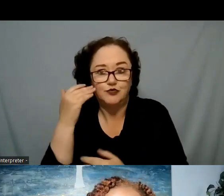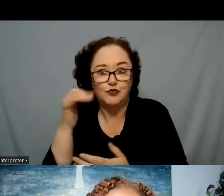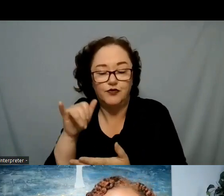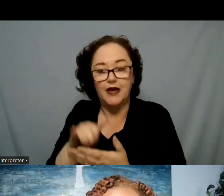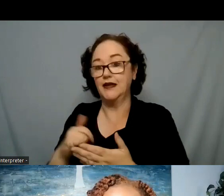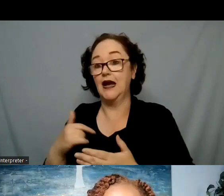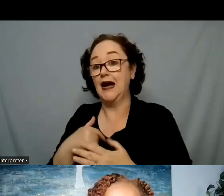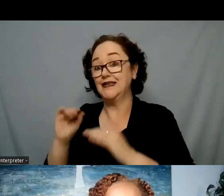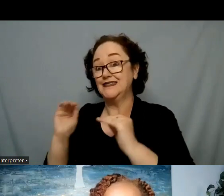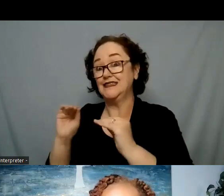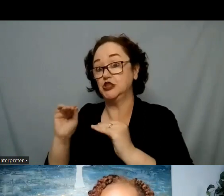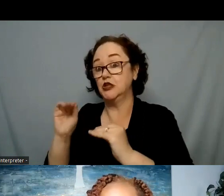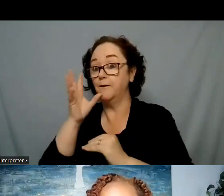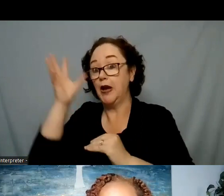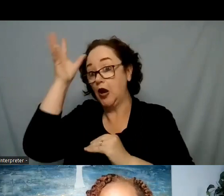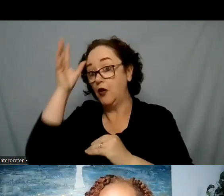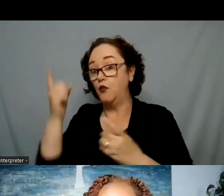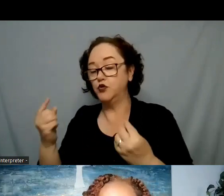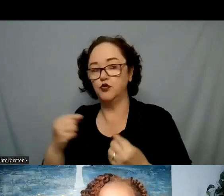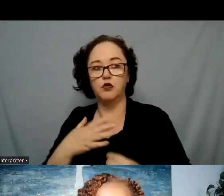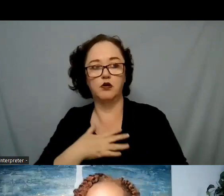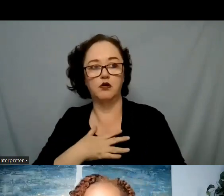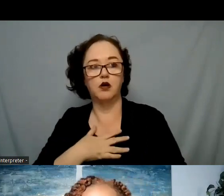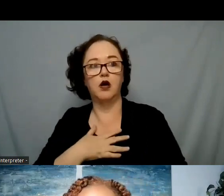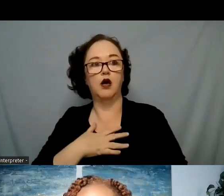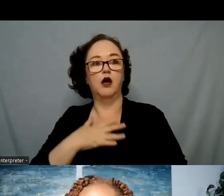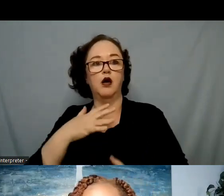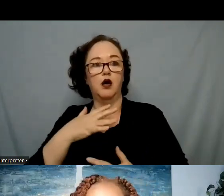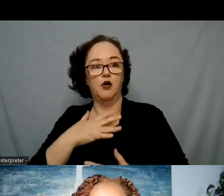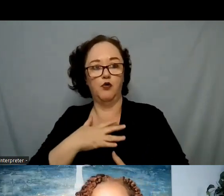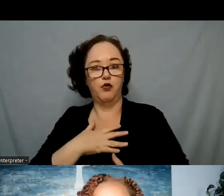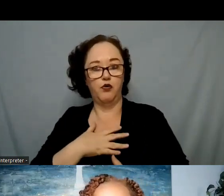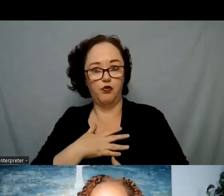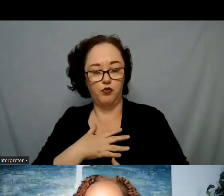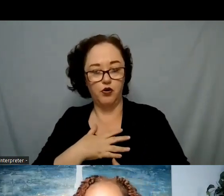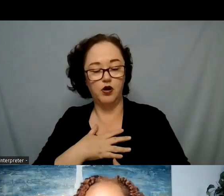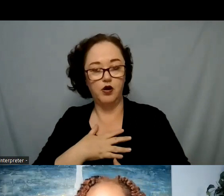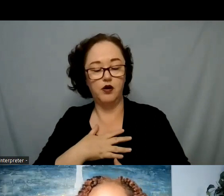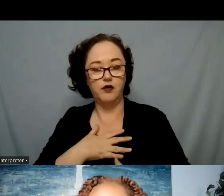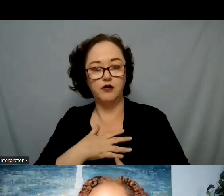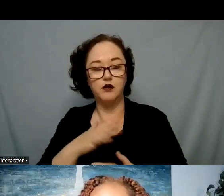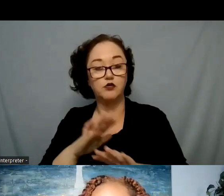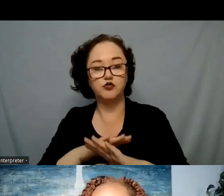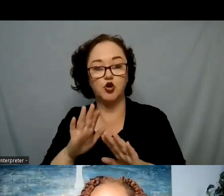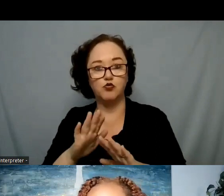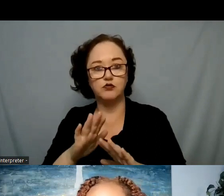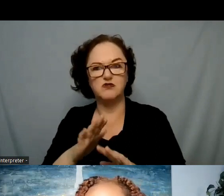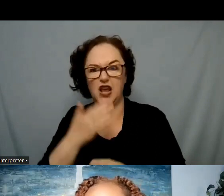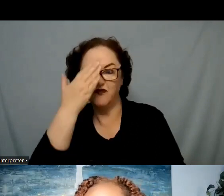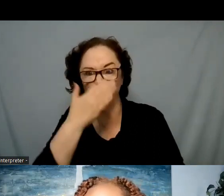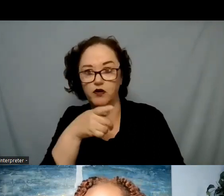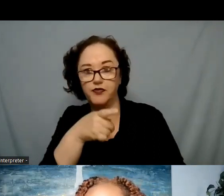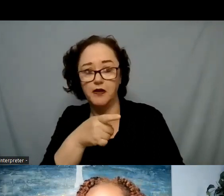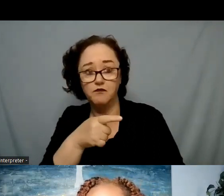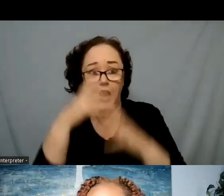breathe and then to cry in the clock but don't freak out in front of the child because I